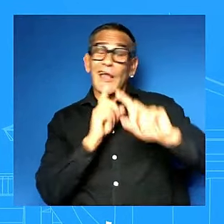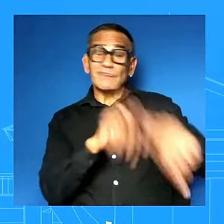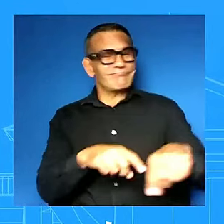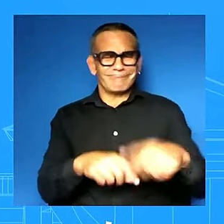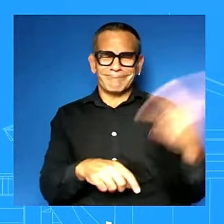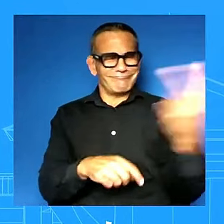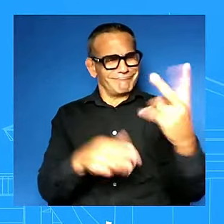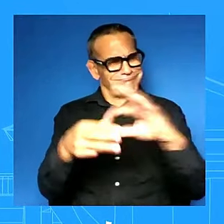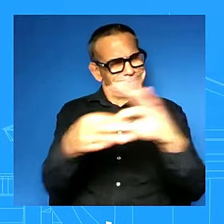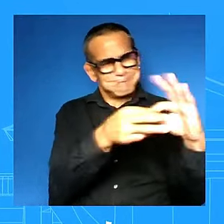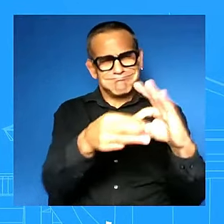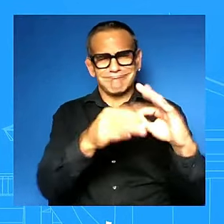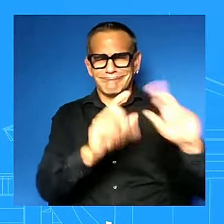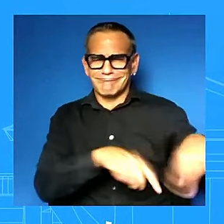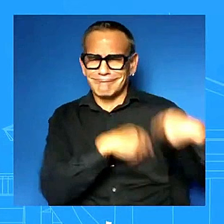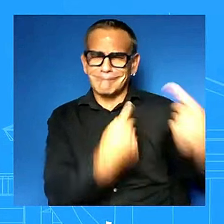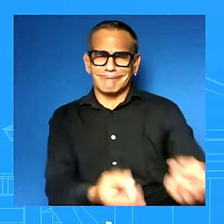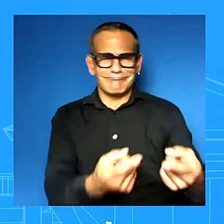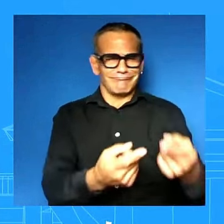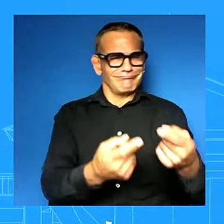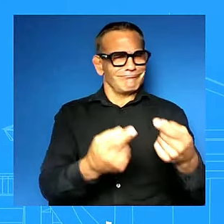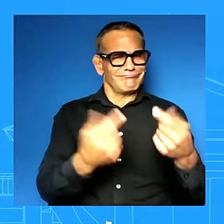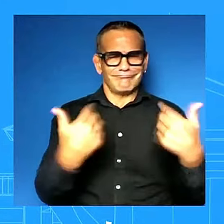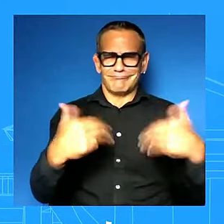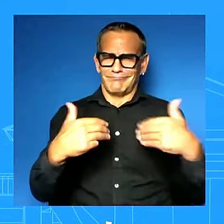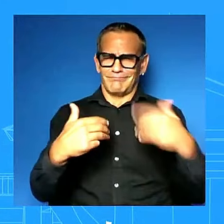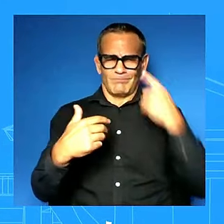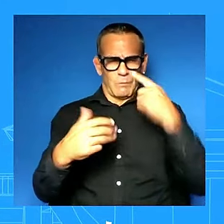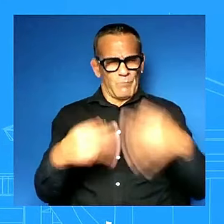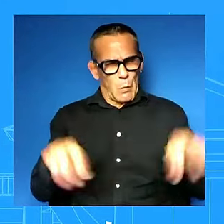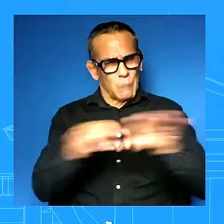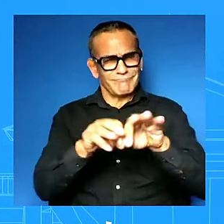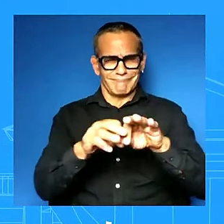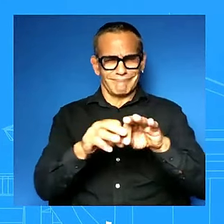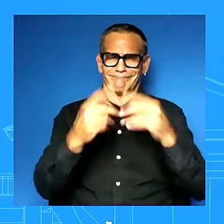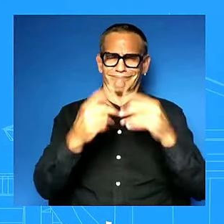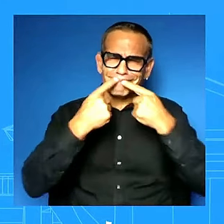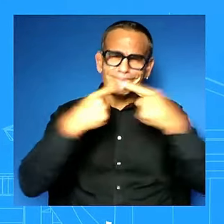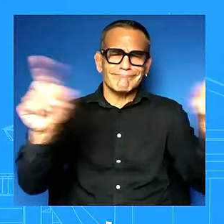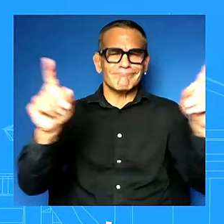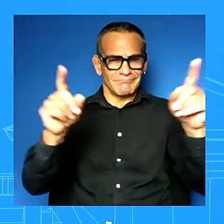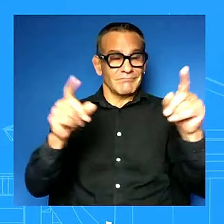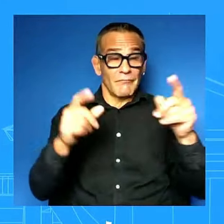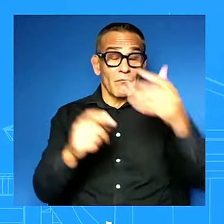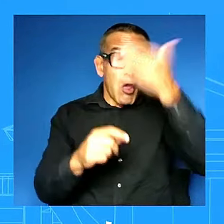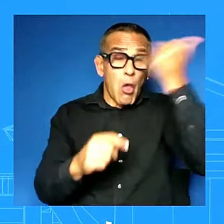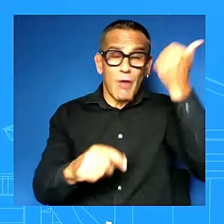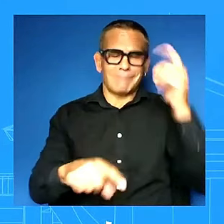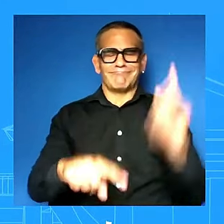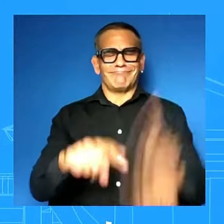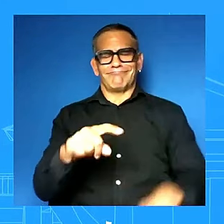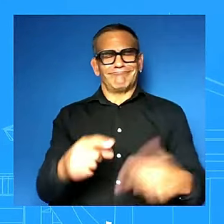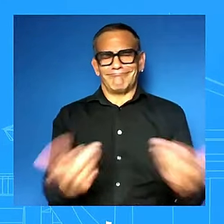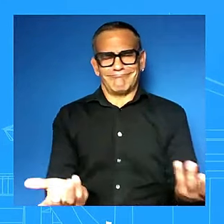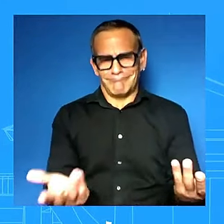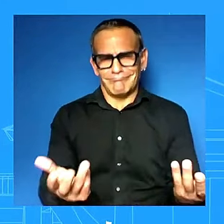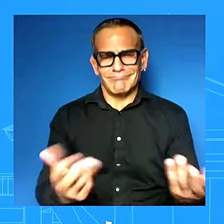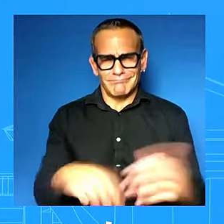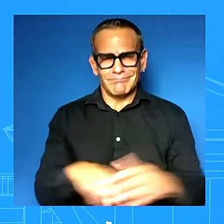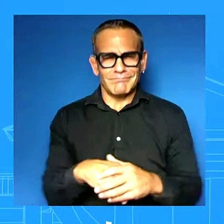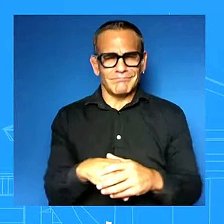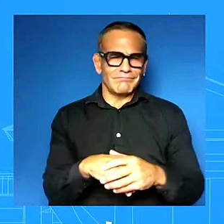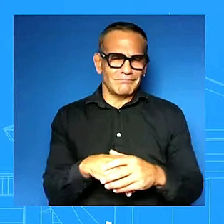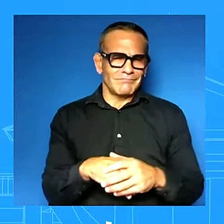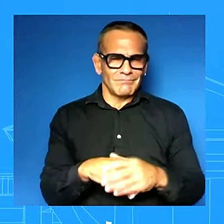over the last four years but we cannot forget we cannot forget what they inherited going in right we can't forget an